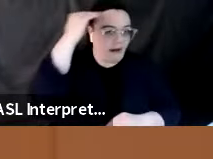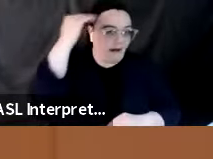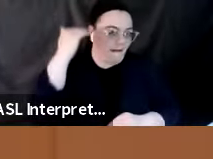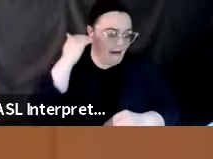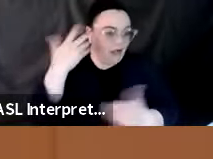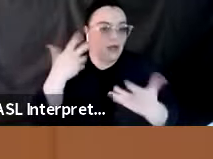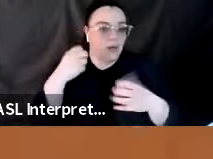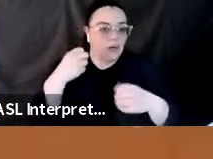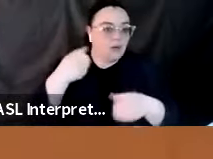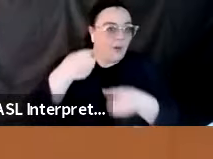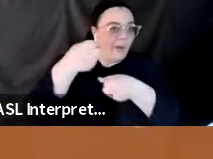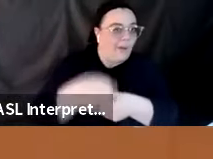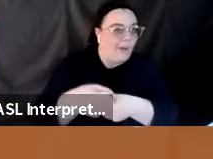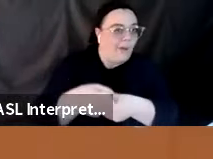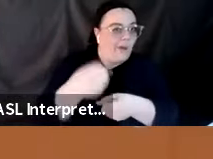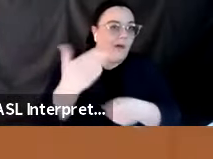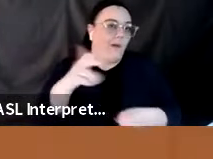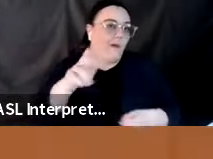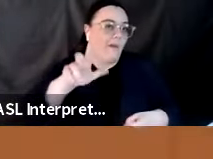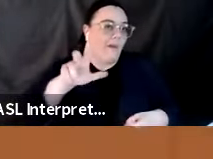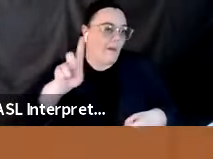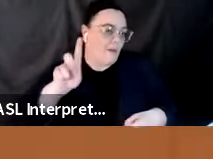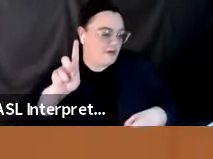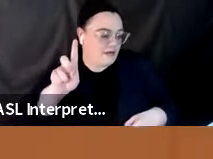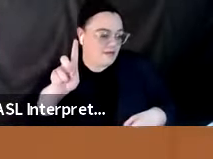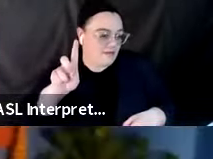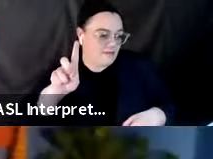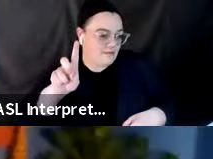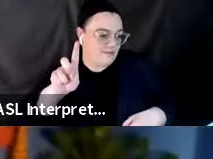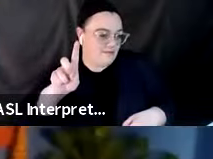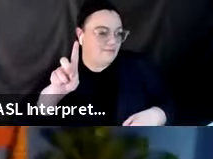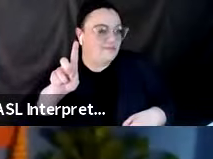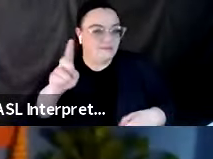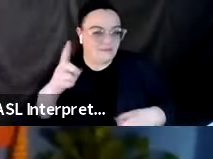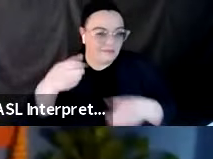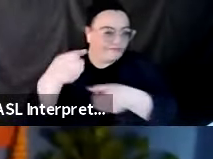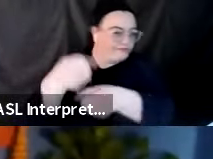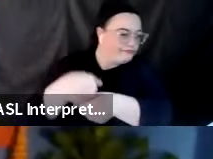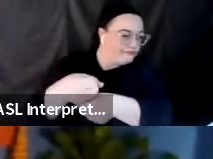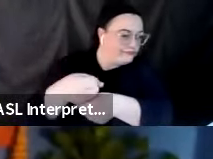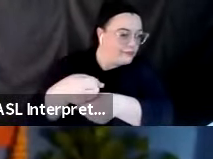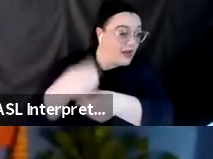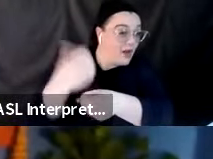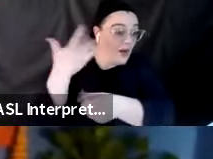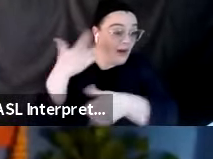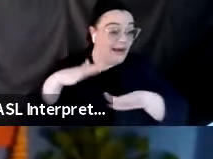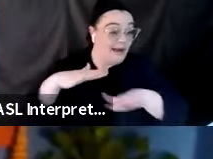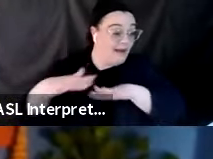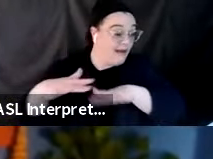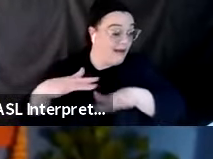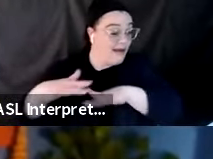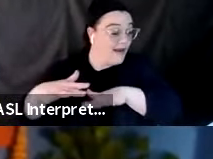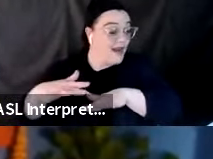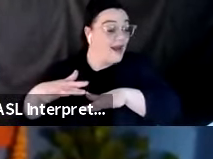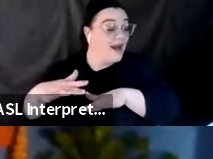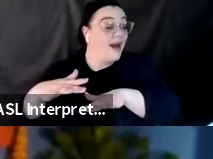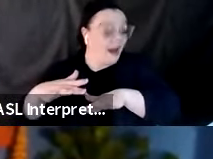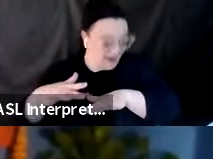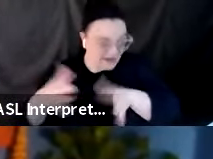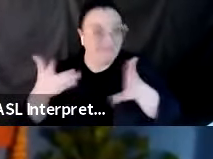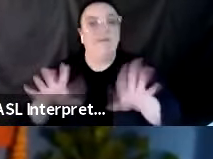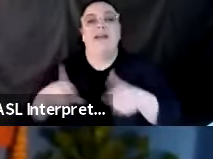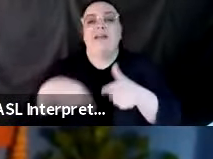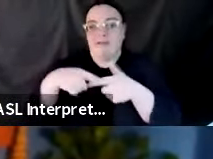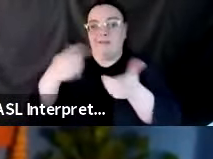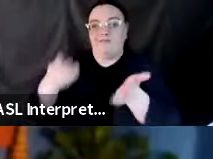to cause injury. Drop to the ground, cover, and then just hold on until the ground stops shaking. Then it's safe to get up and move